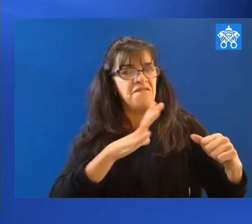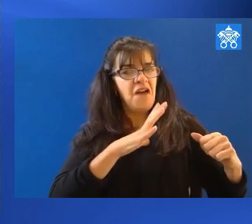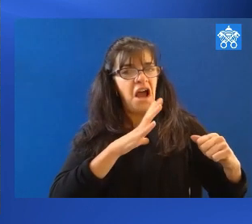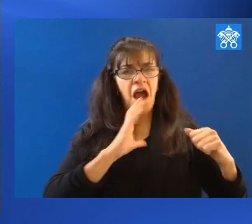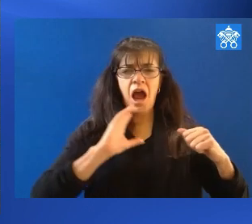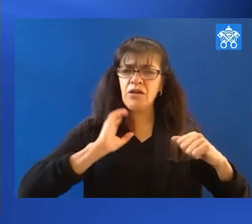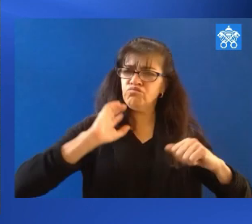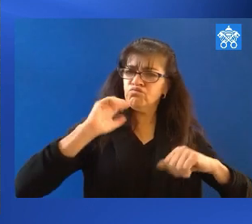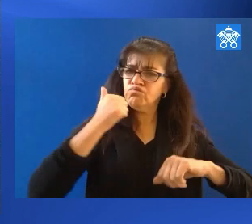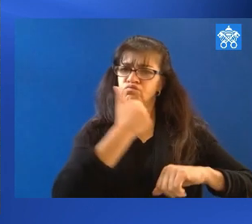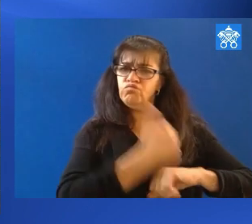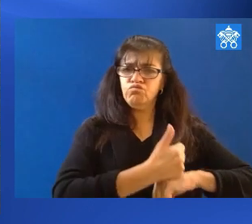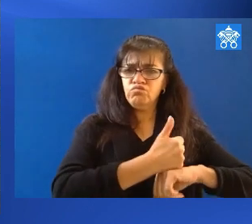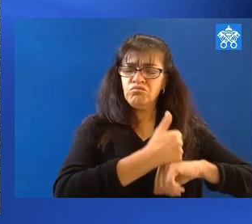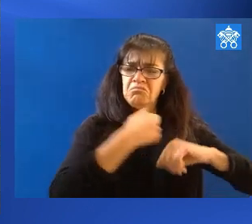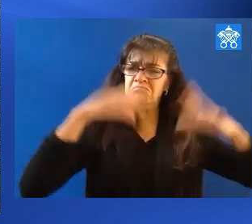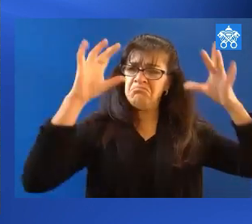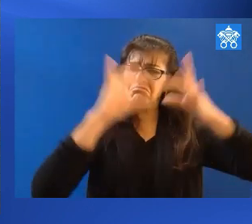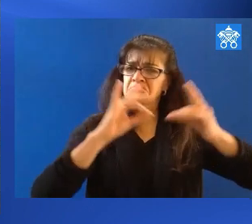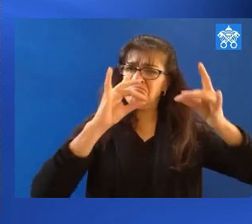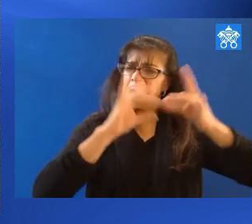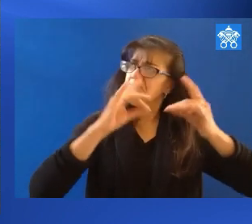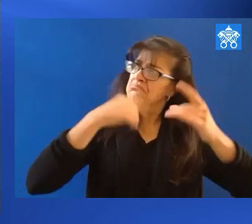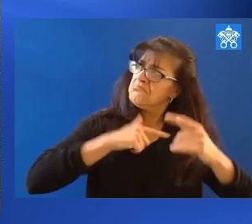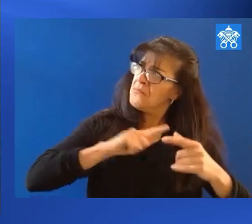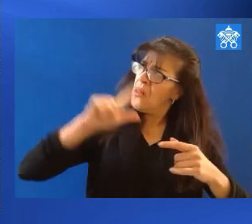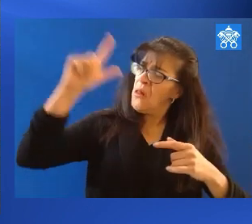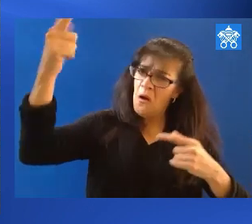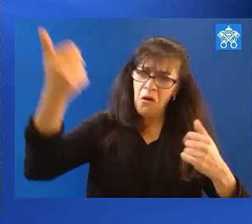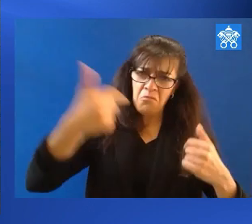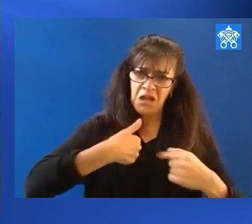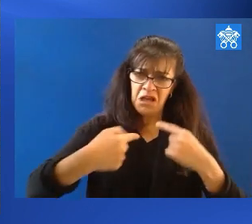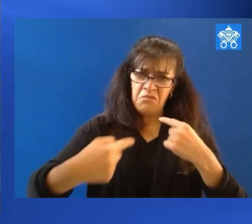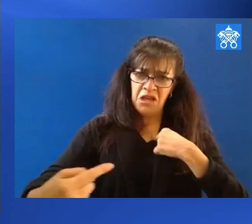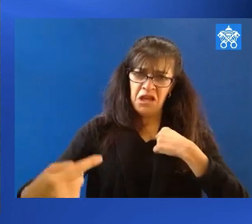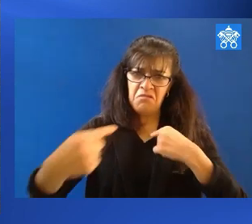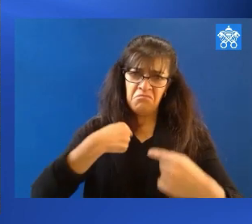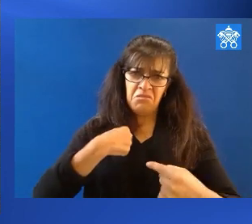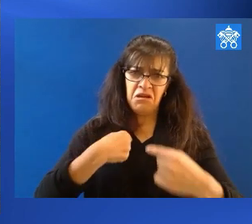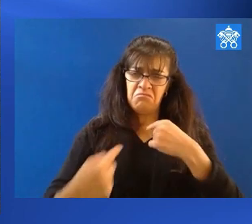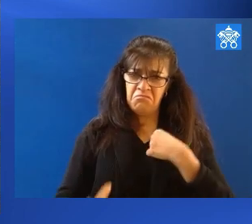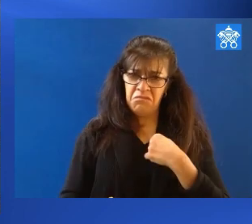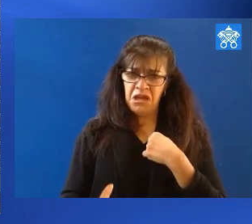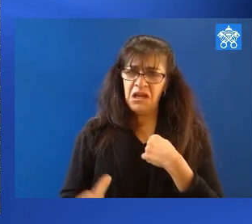and upstanding. He begins to speak with the Lord only of himself,